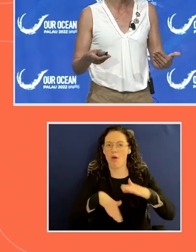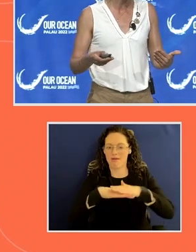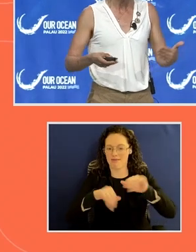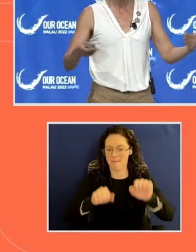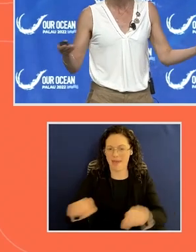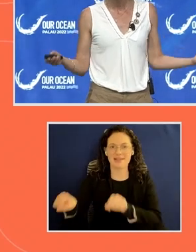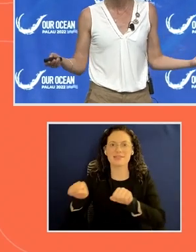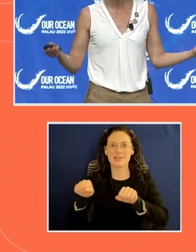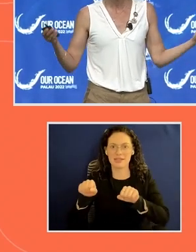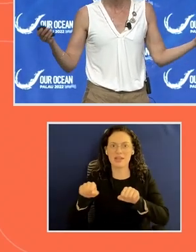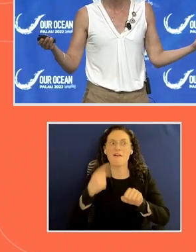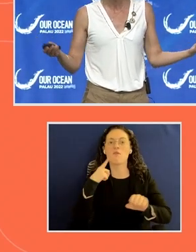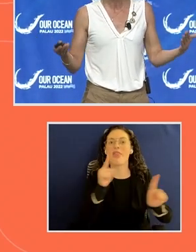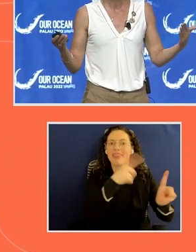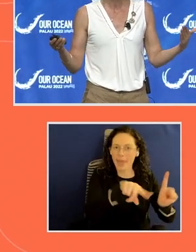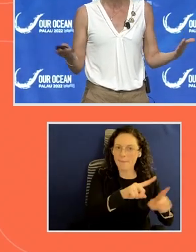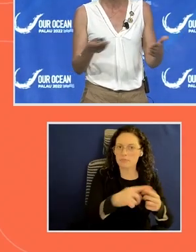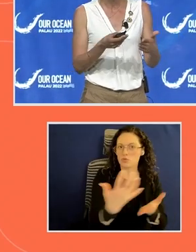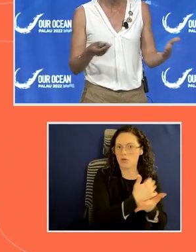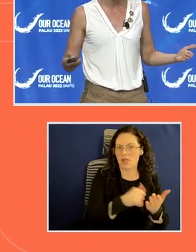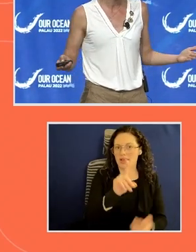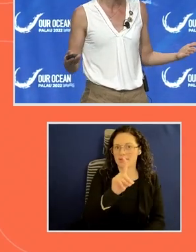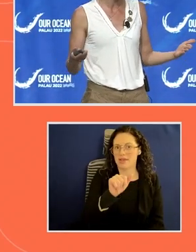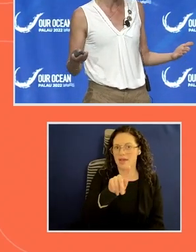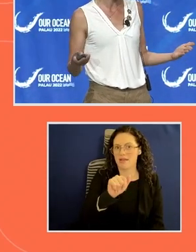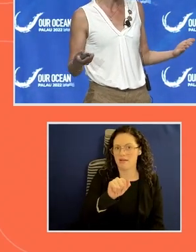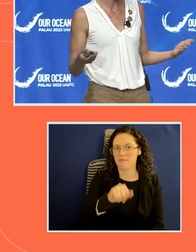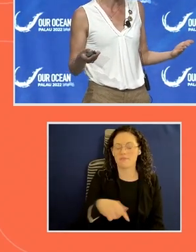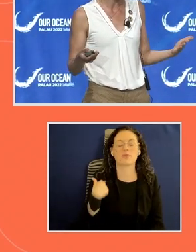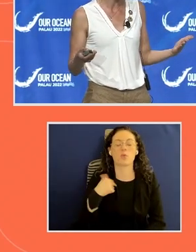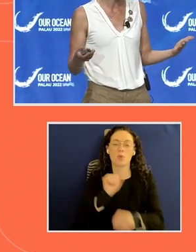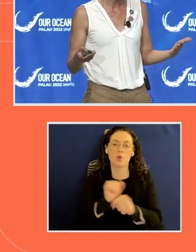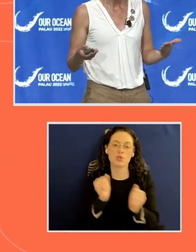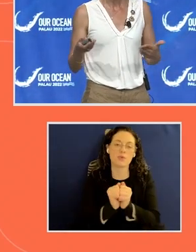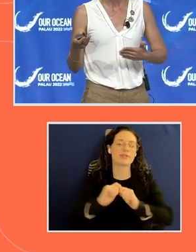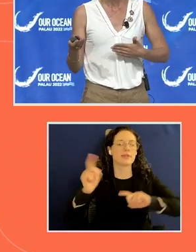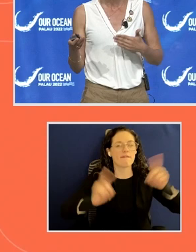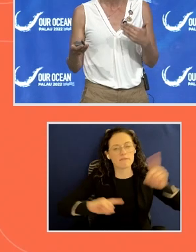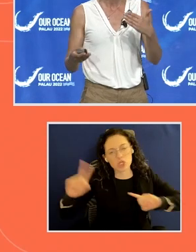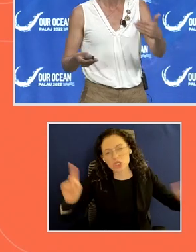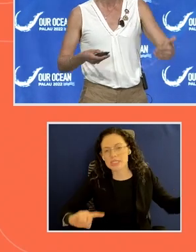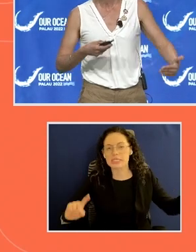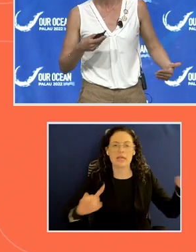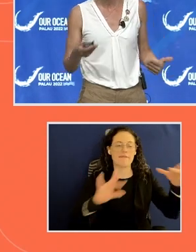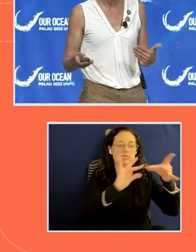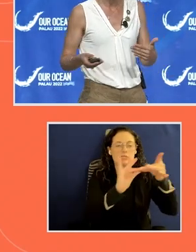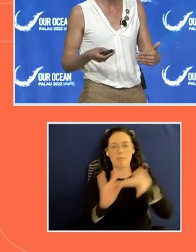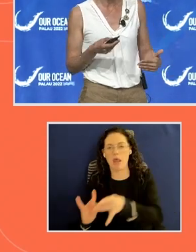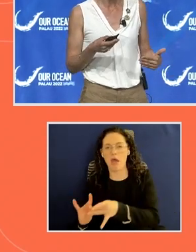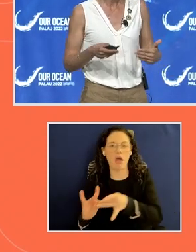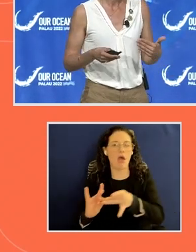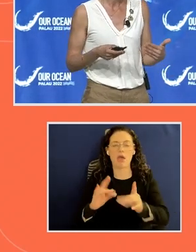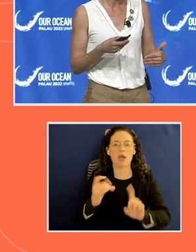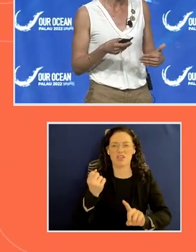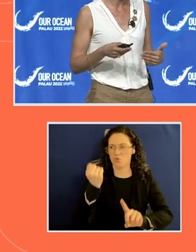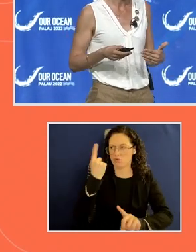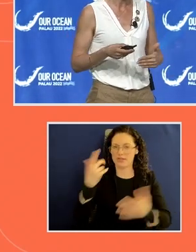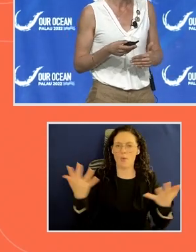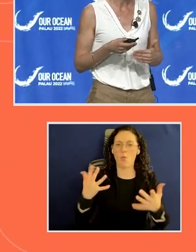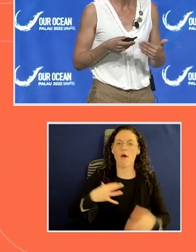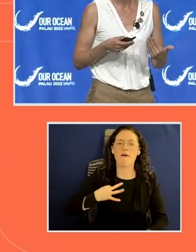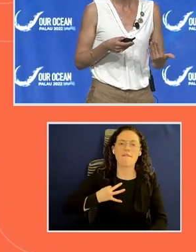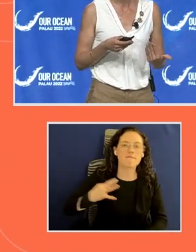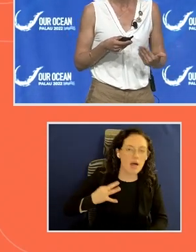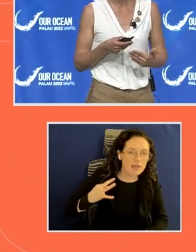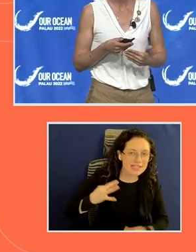collect data. And we had to work with a diversity of supply chain actors to understand what voluntary measures could be done